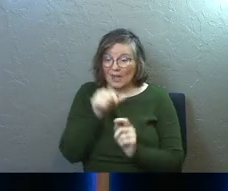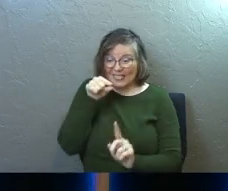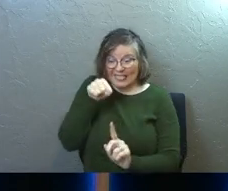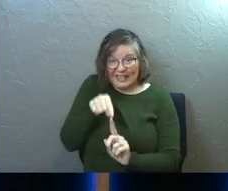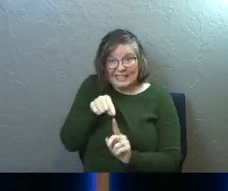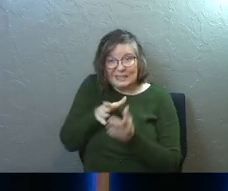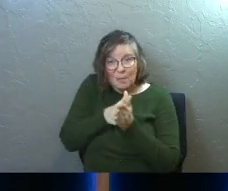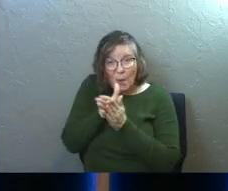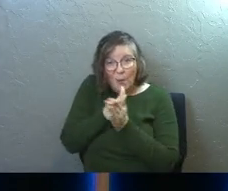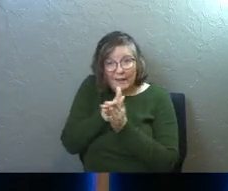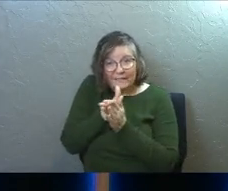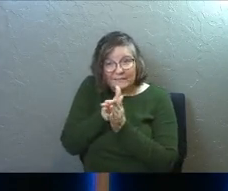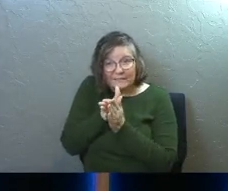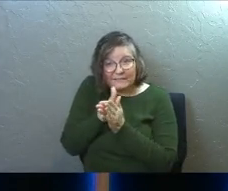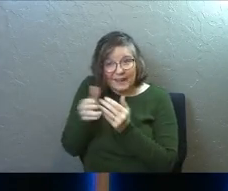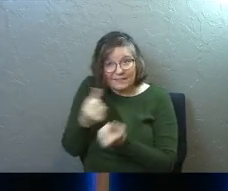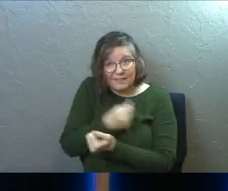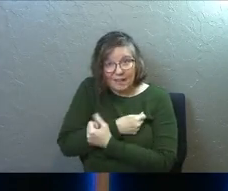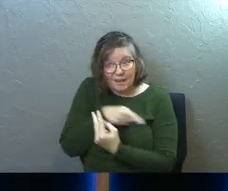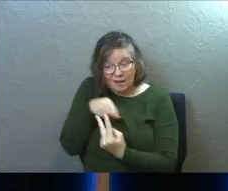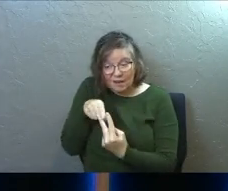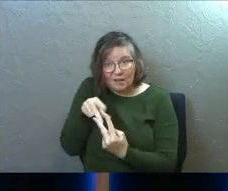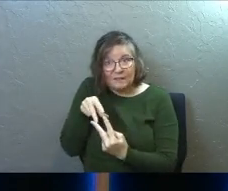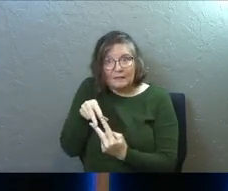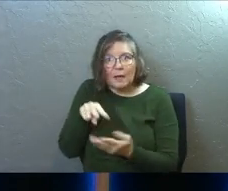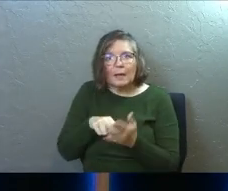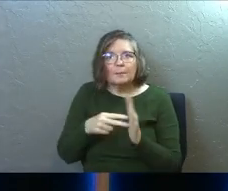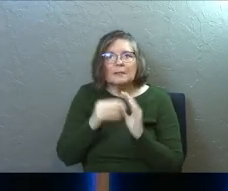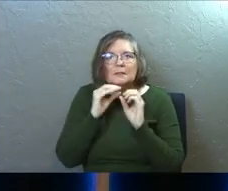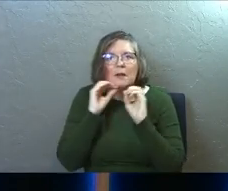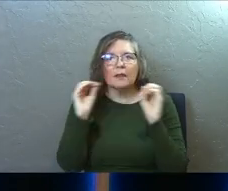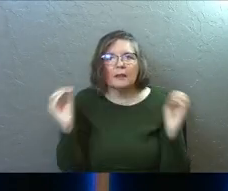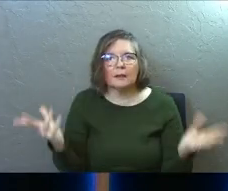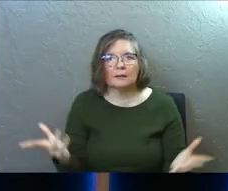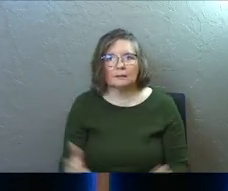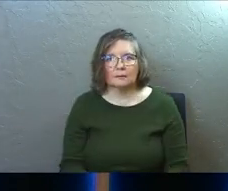this motive, it means nothing.